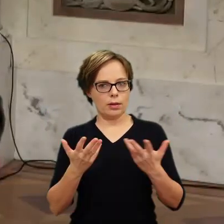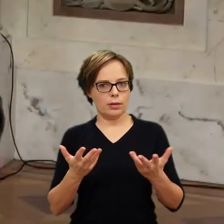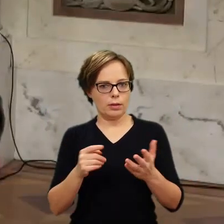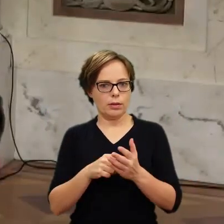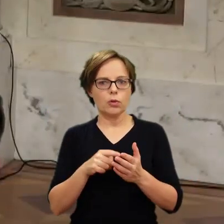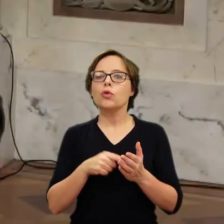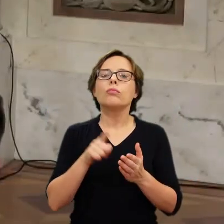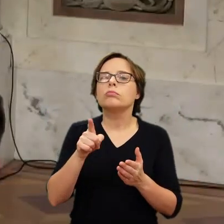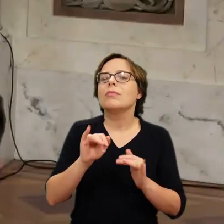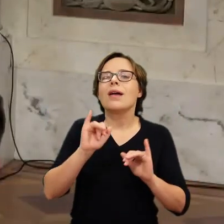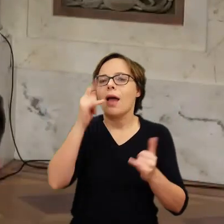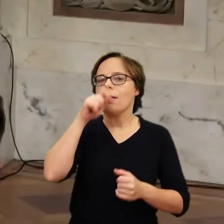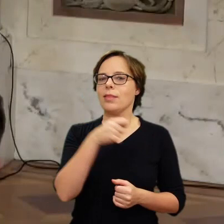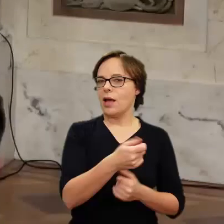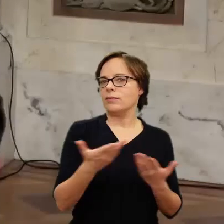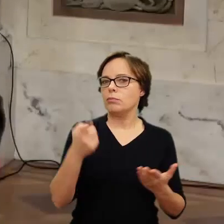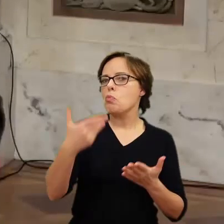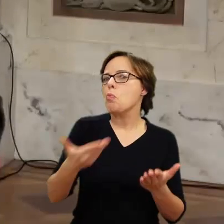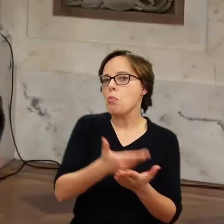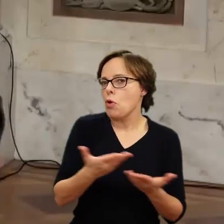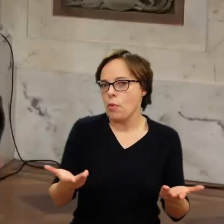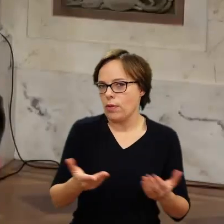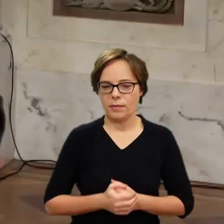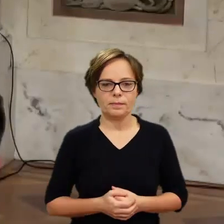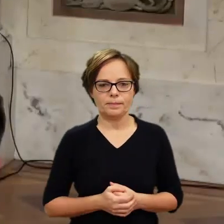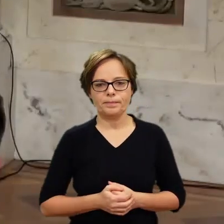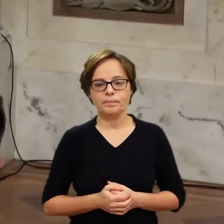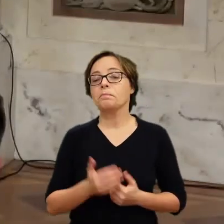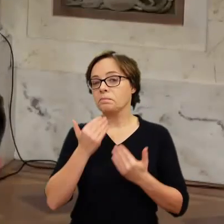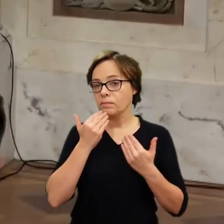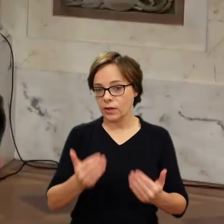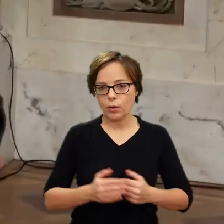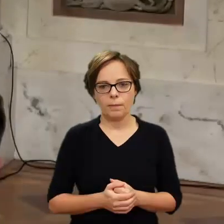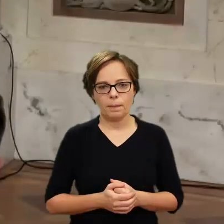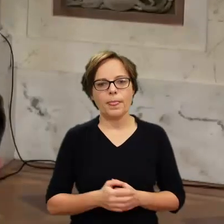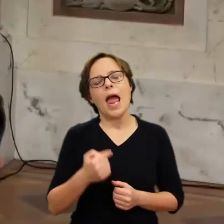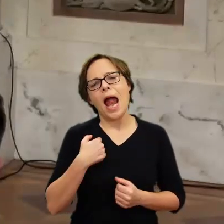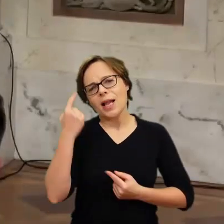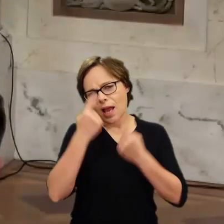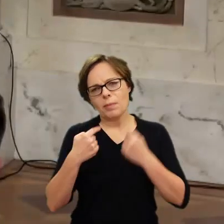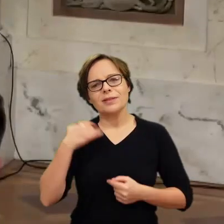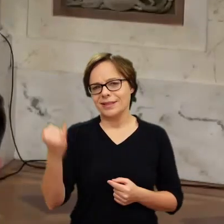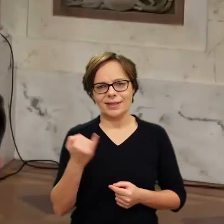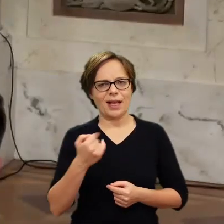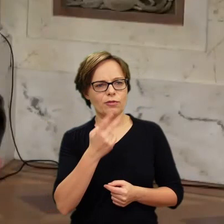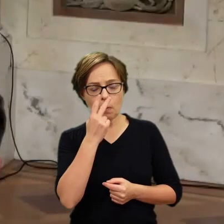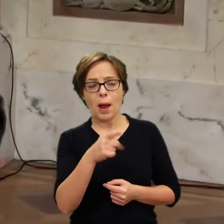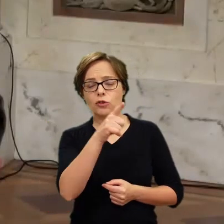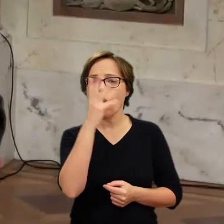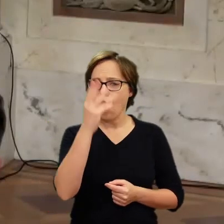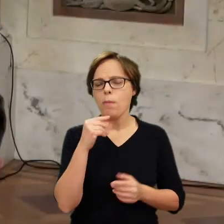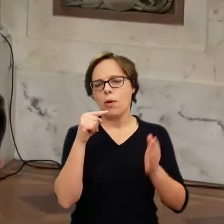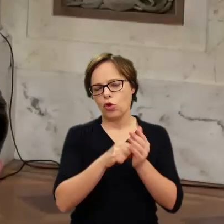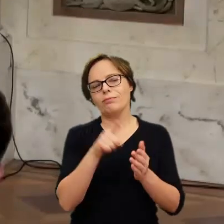what would that be? Thank you. Thank you. I mean, I think I will always see it as the Polish writer,